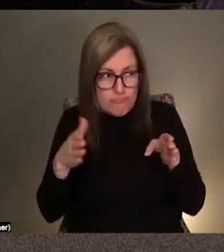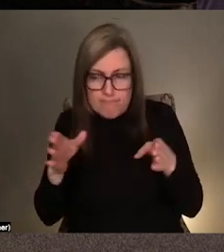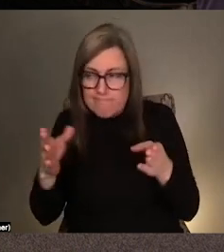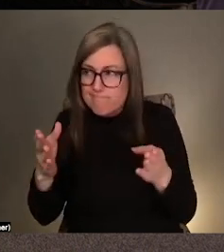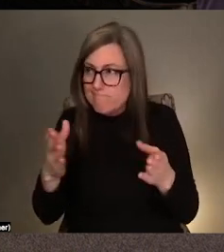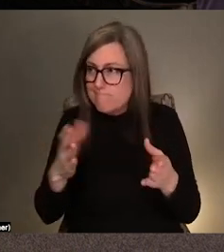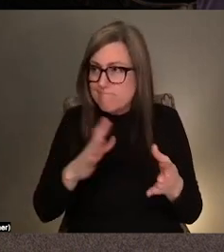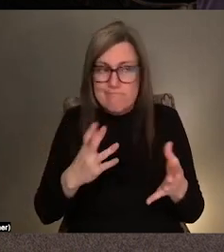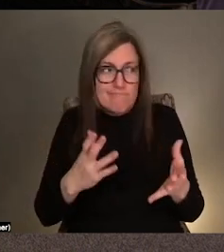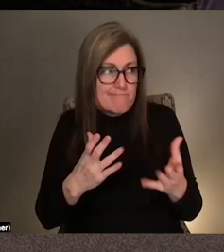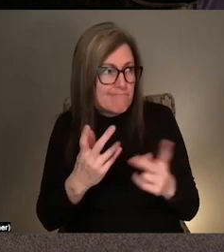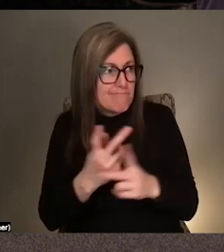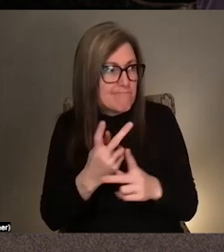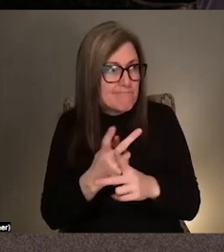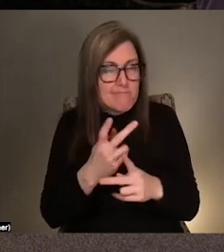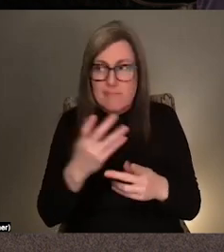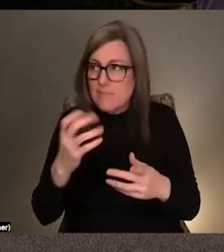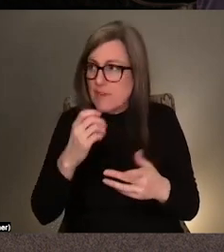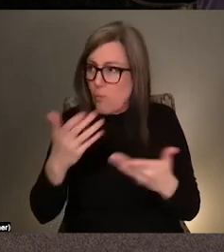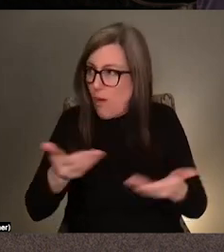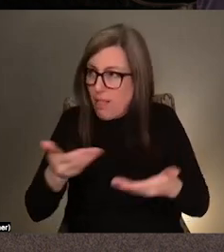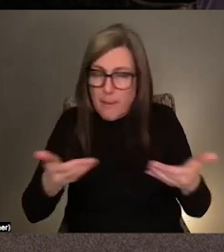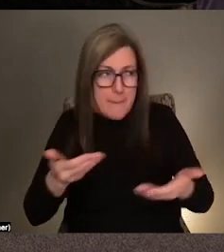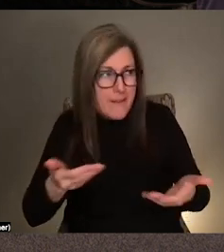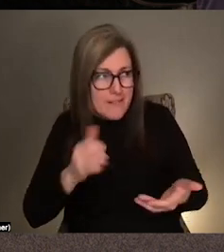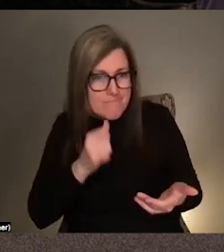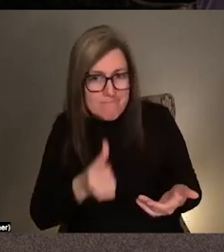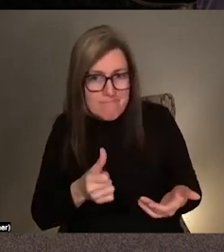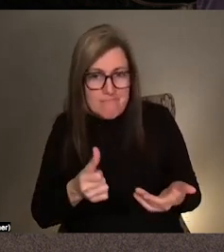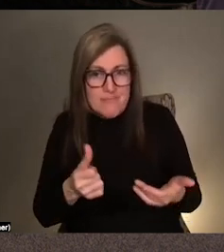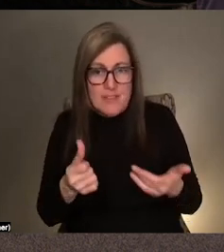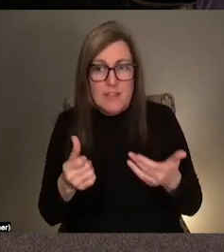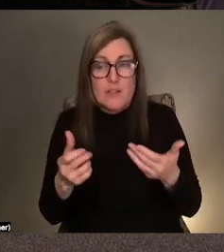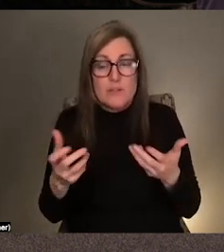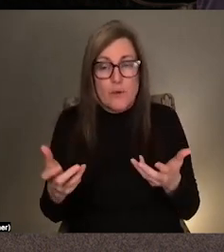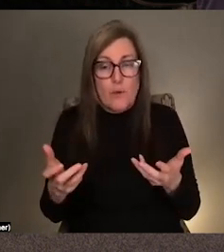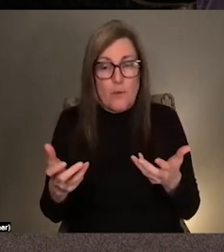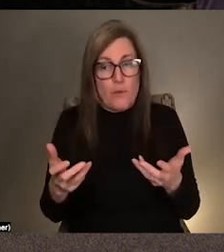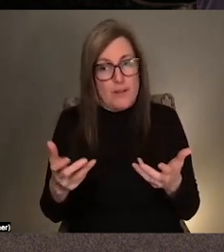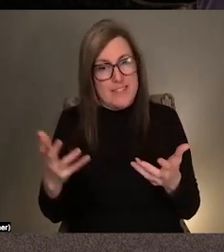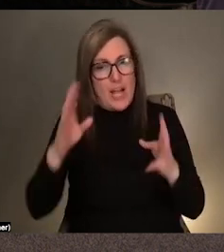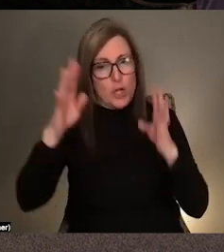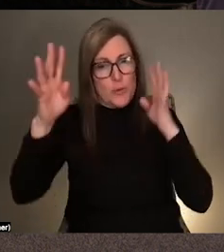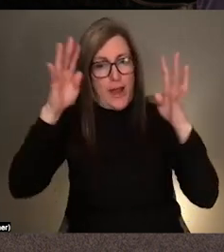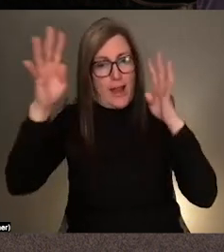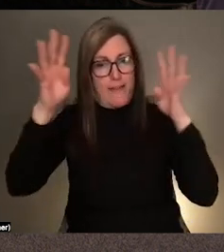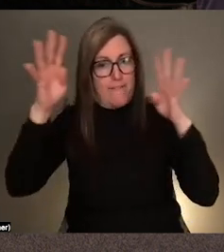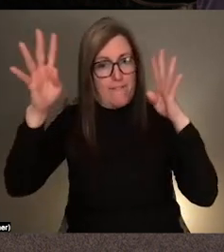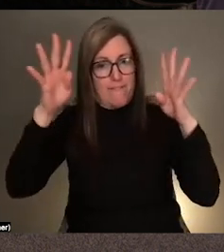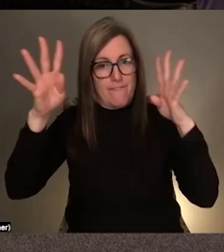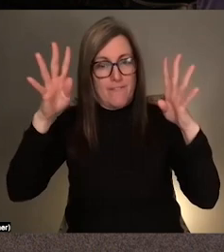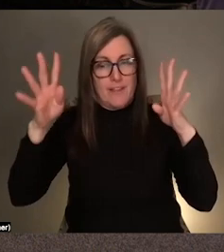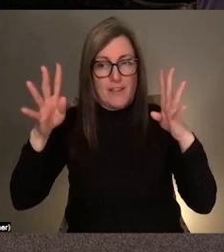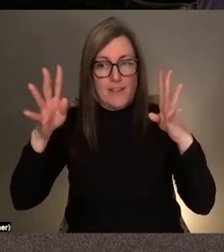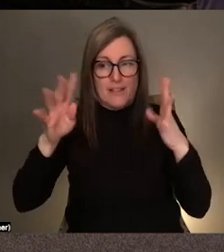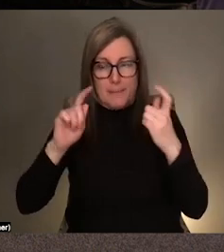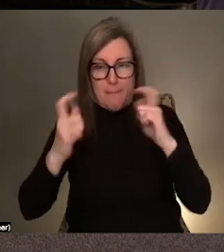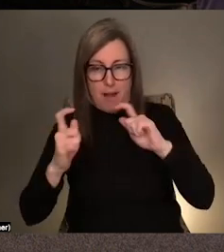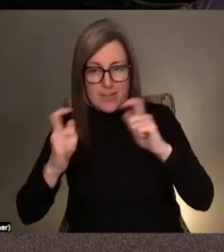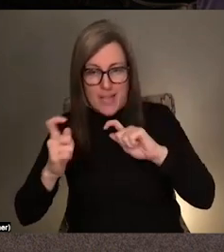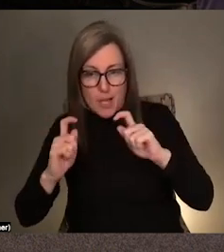and conditions that are inhospitable basically. So it's like kind of about this like creative practice of like adaptation modification